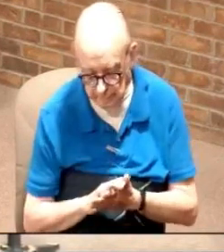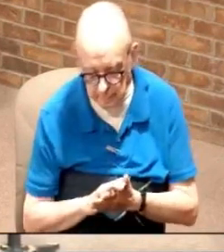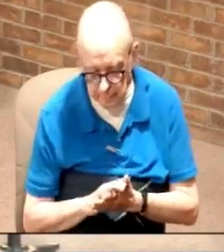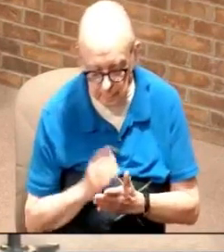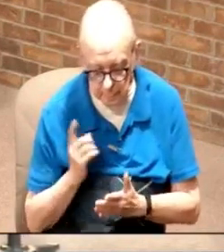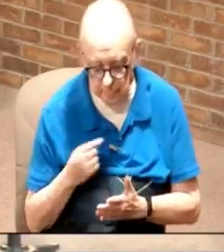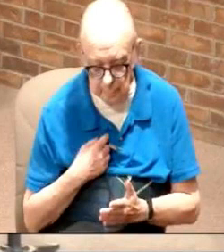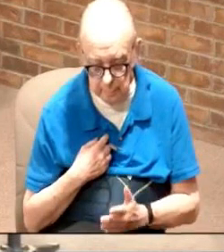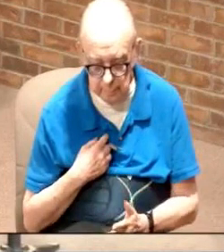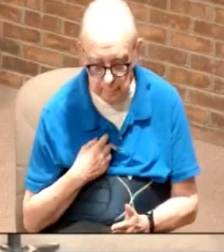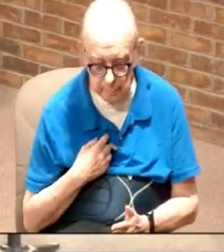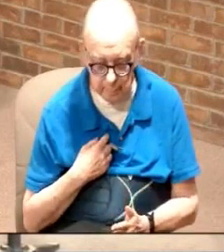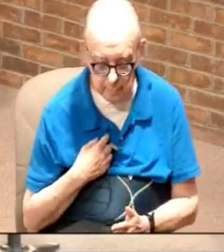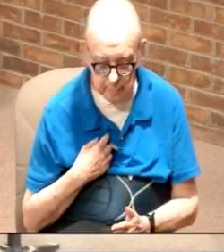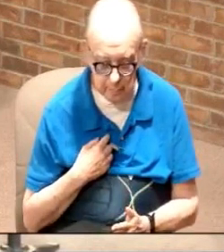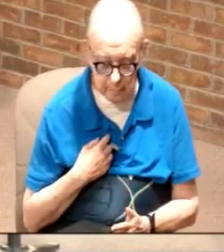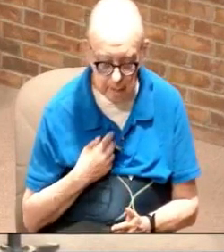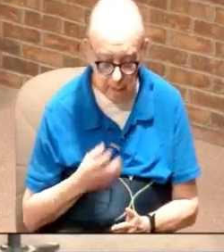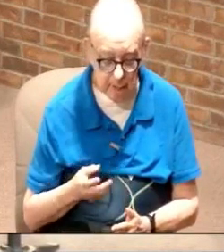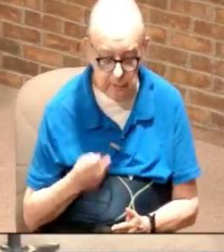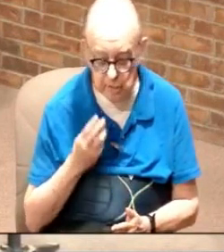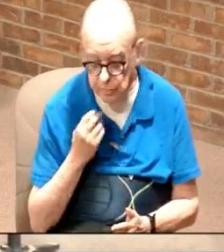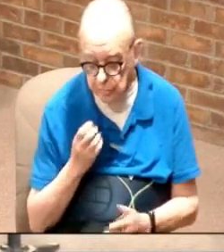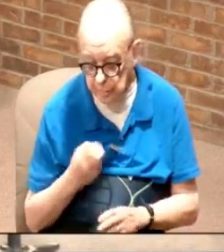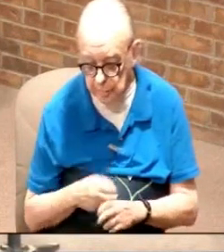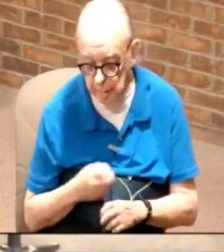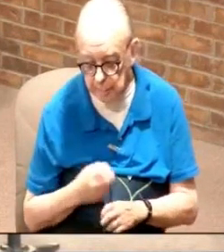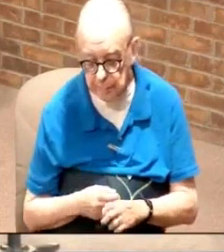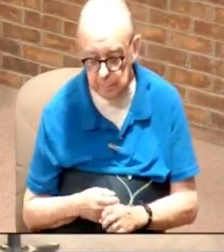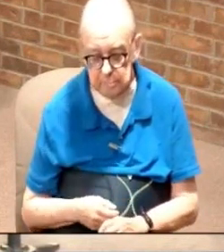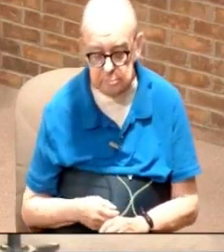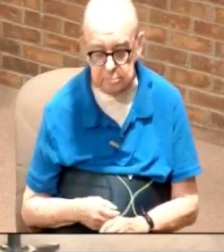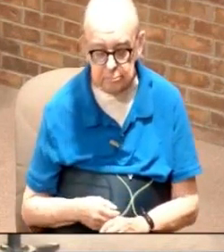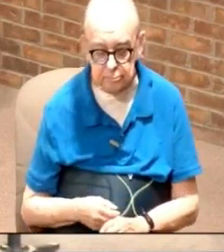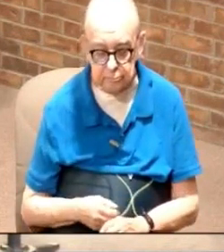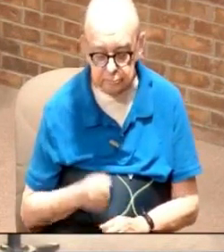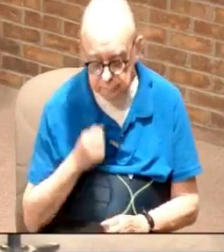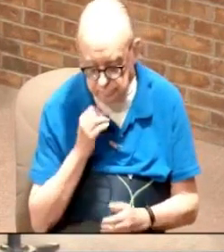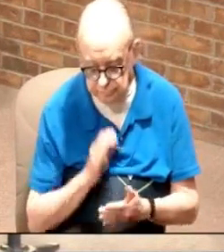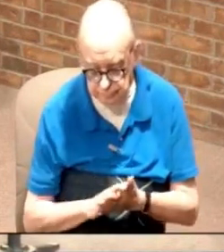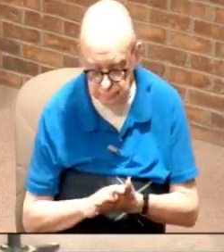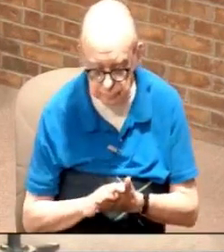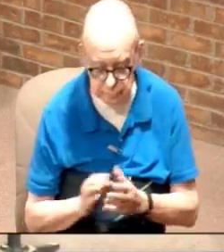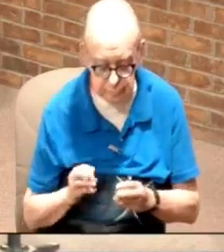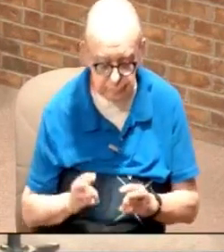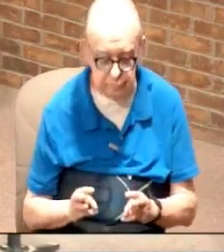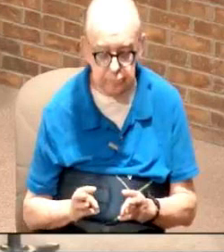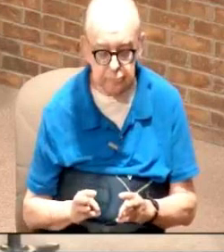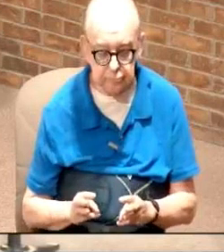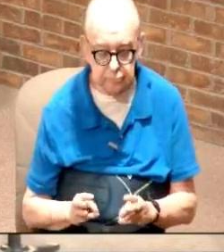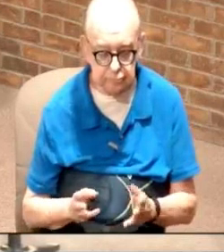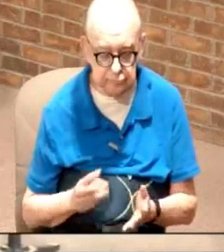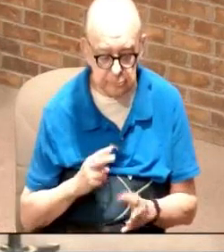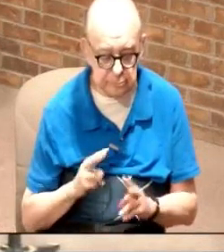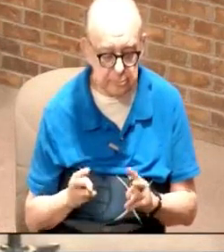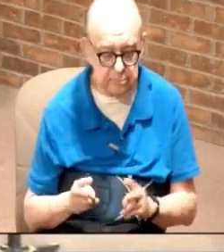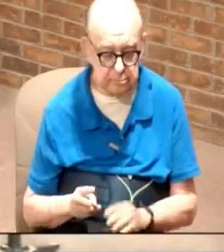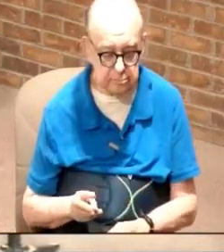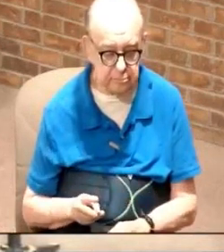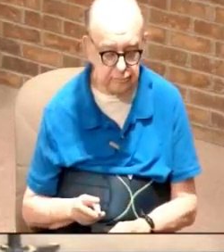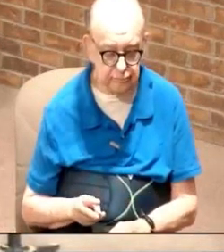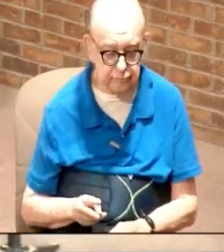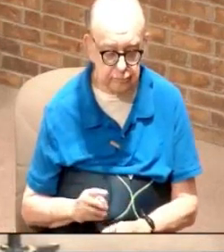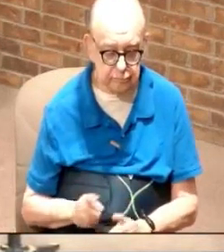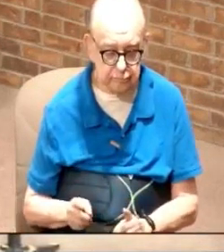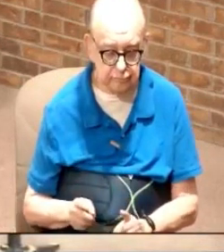I really think I've got sugar really diabetic and she says there's no way just look at you and I